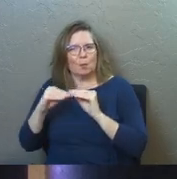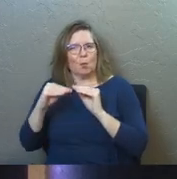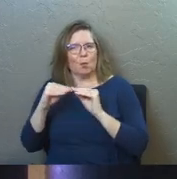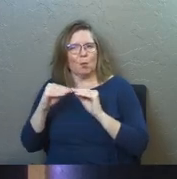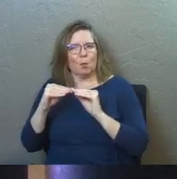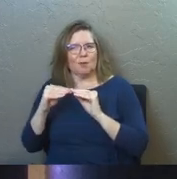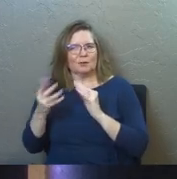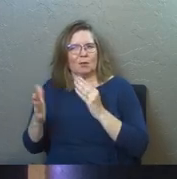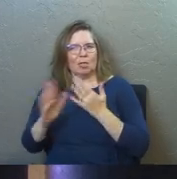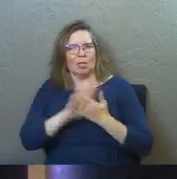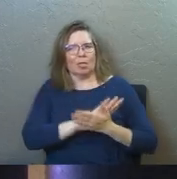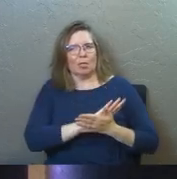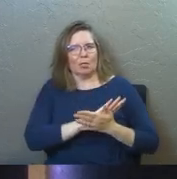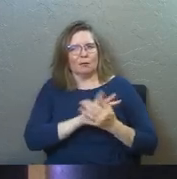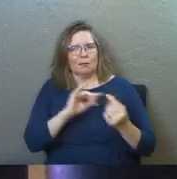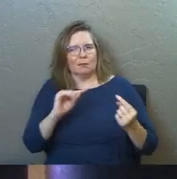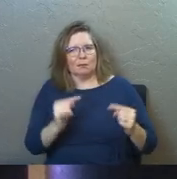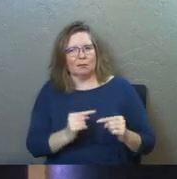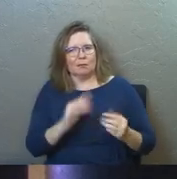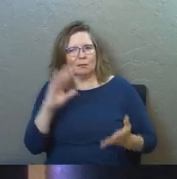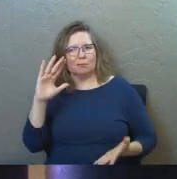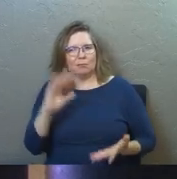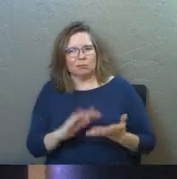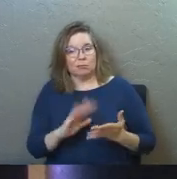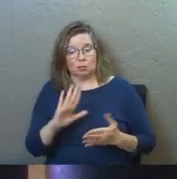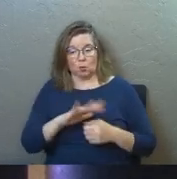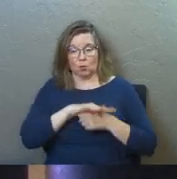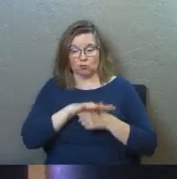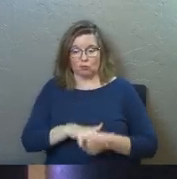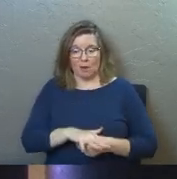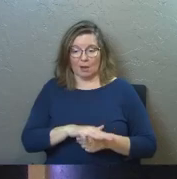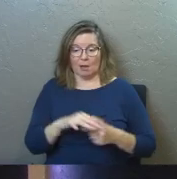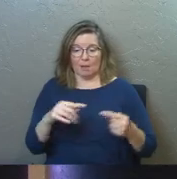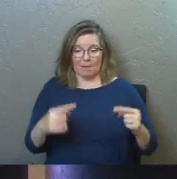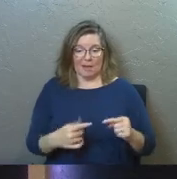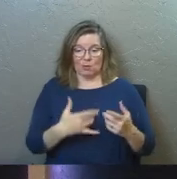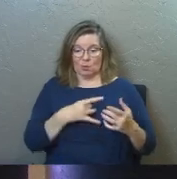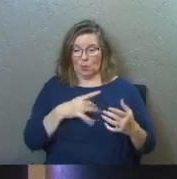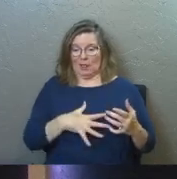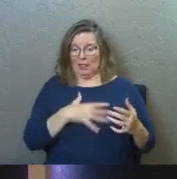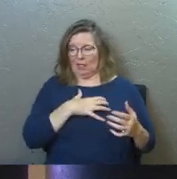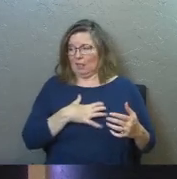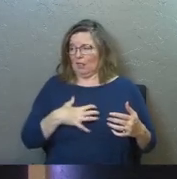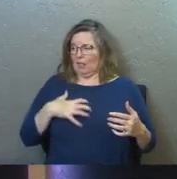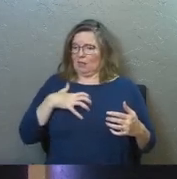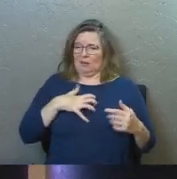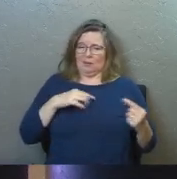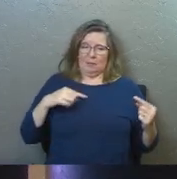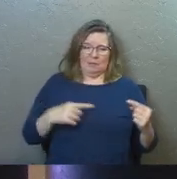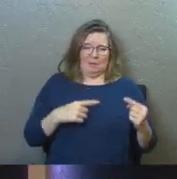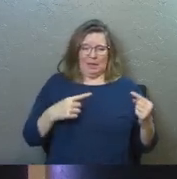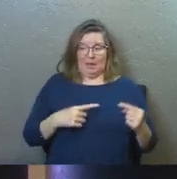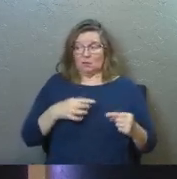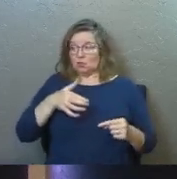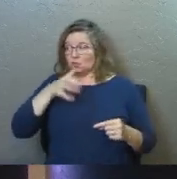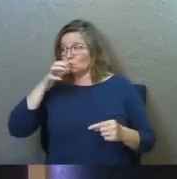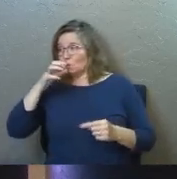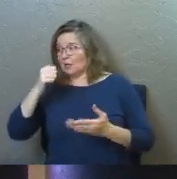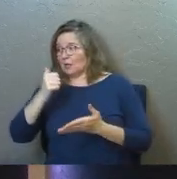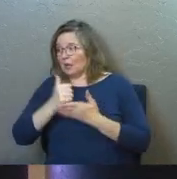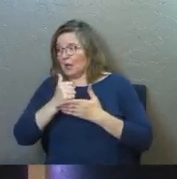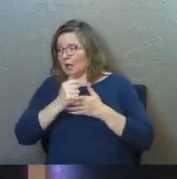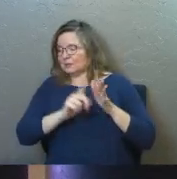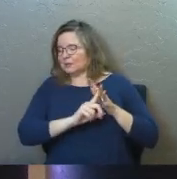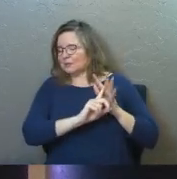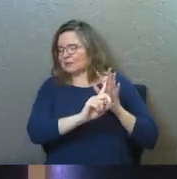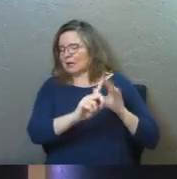like, you're stressed, you're in pain, you don't like to be in pain, this drink helps you